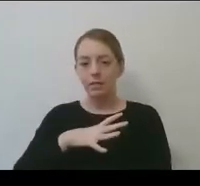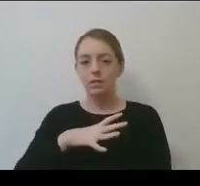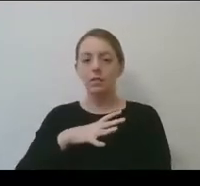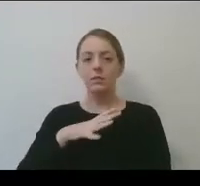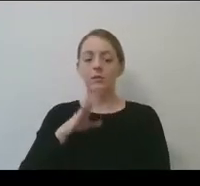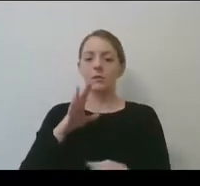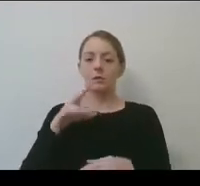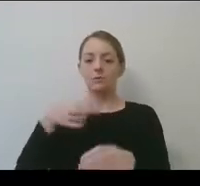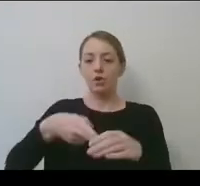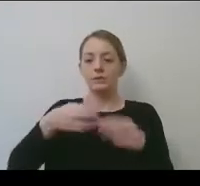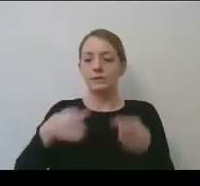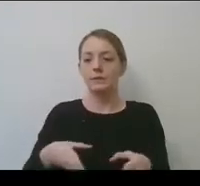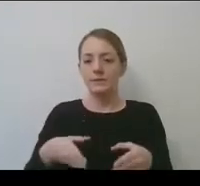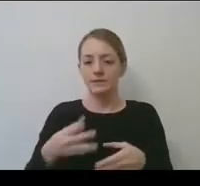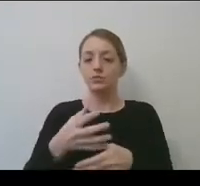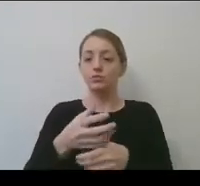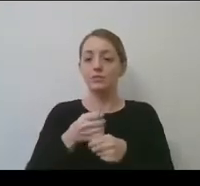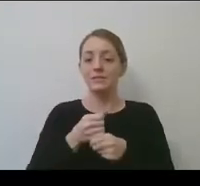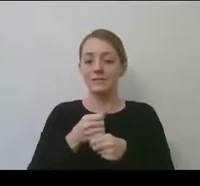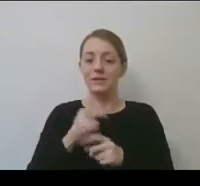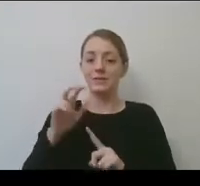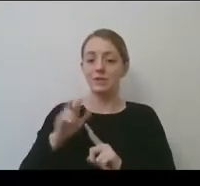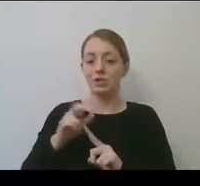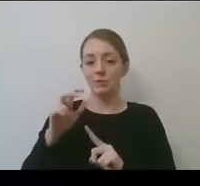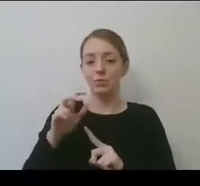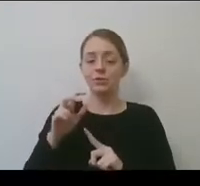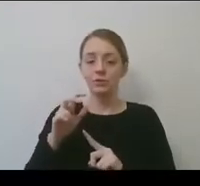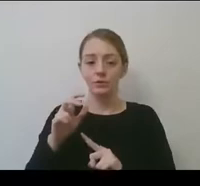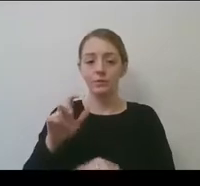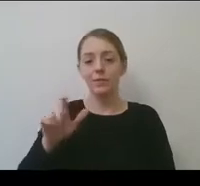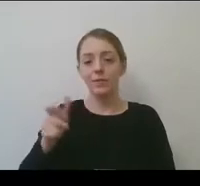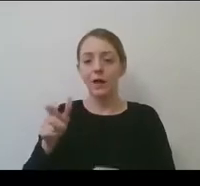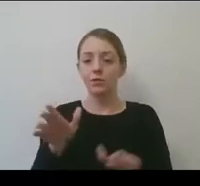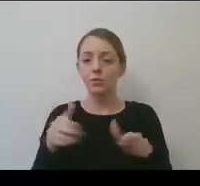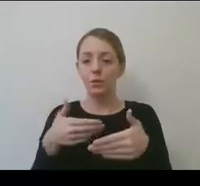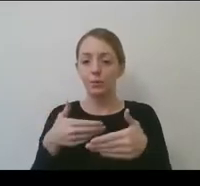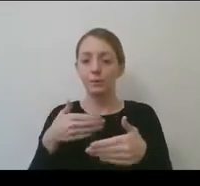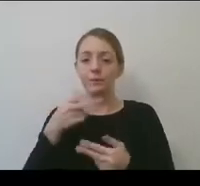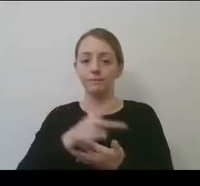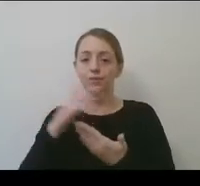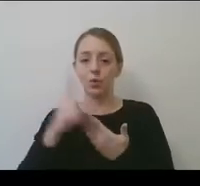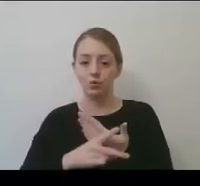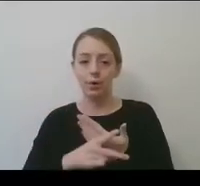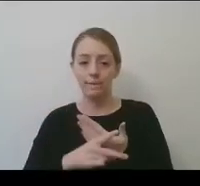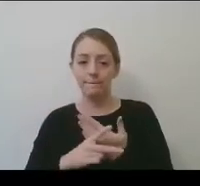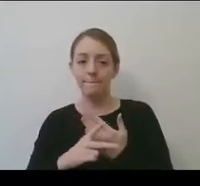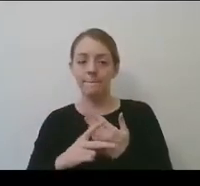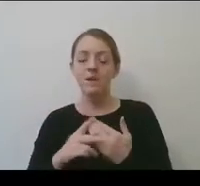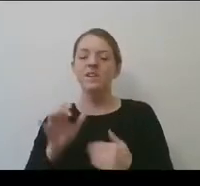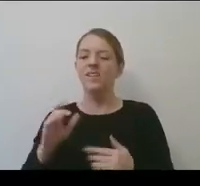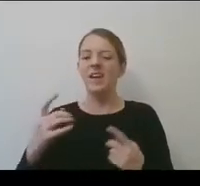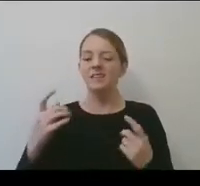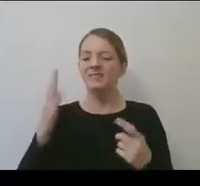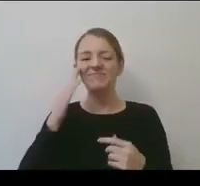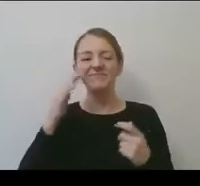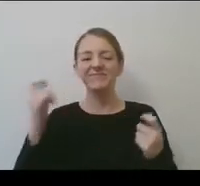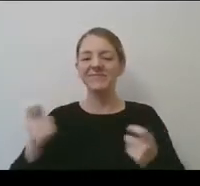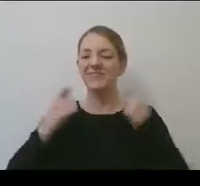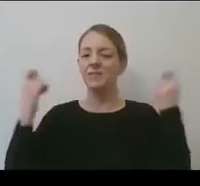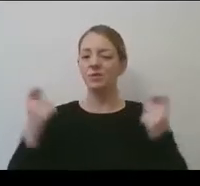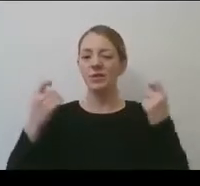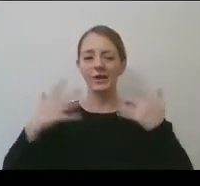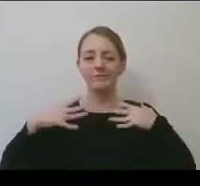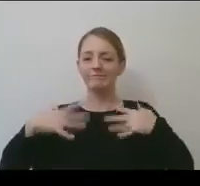receiving the championship locker room program. And for those of you, it's the celebratory, um, apparel that you see at after the